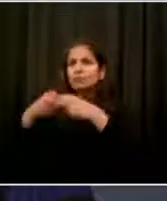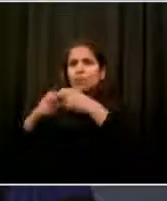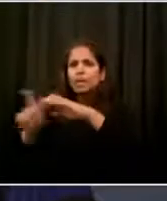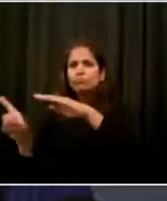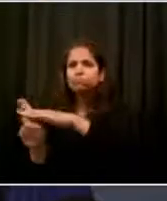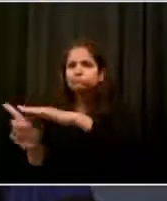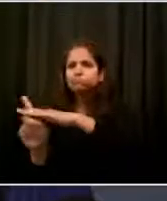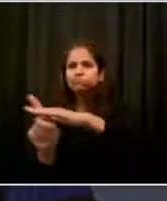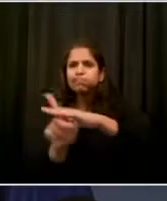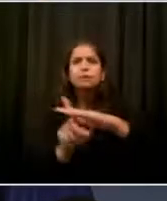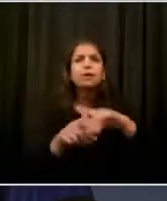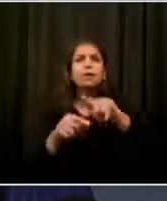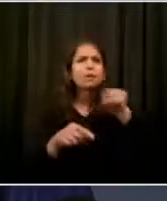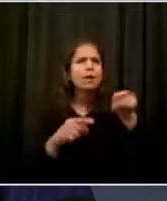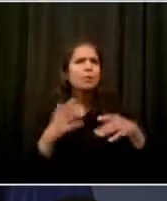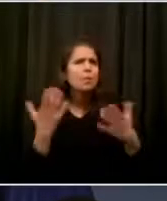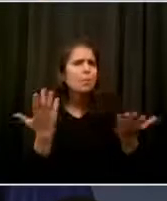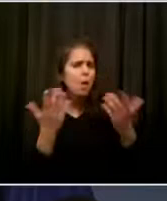and activists who gathered